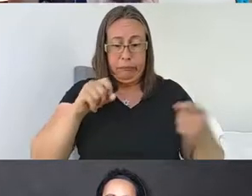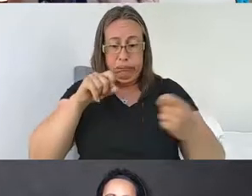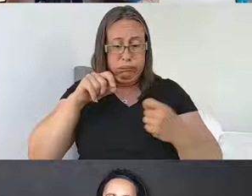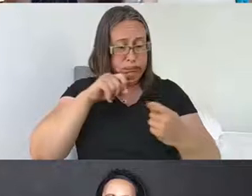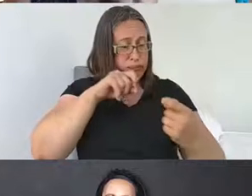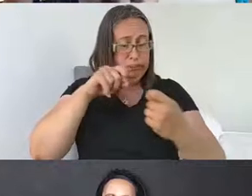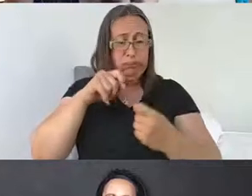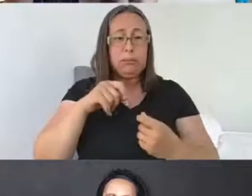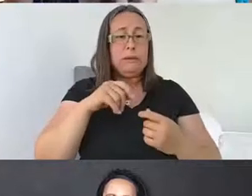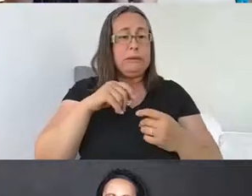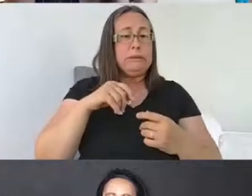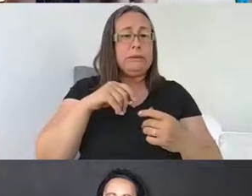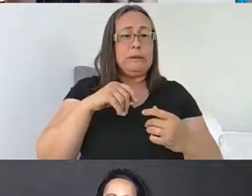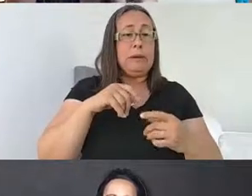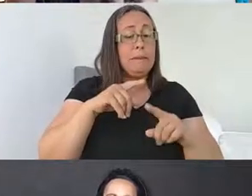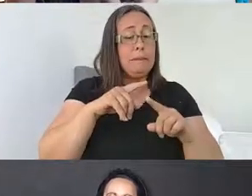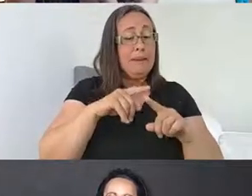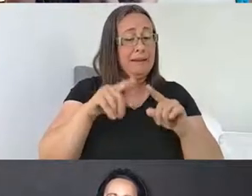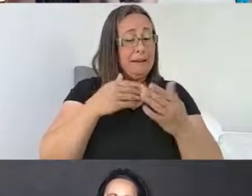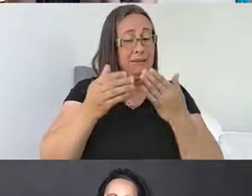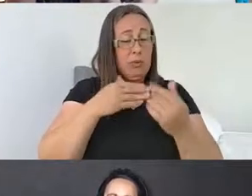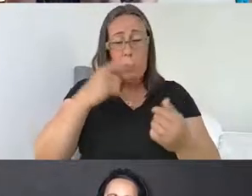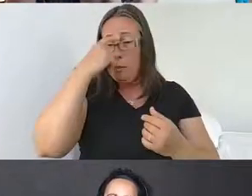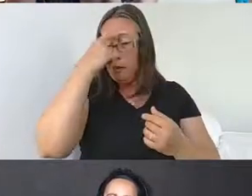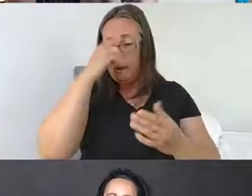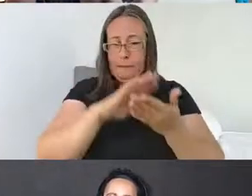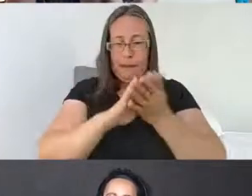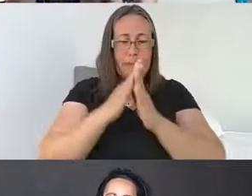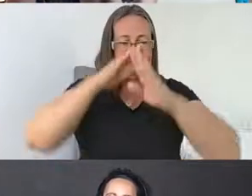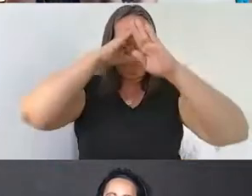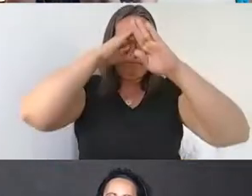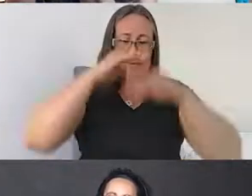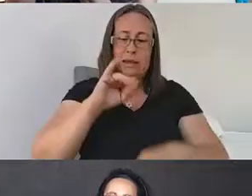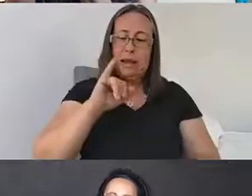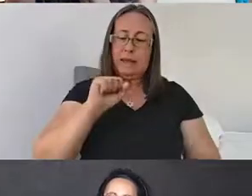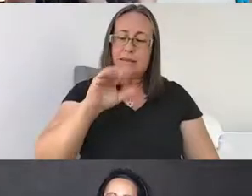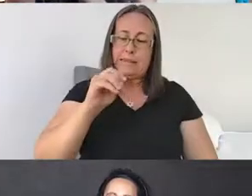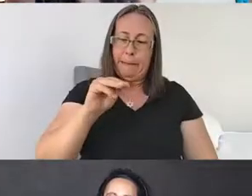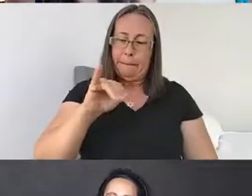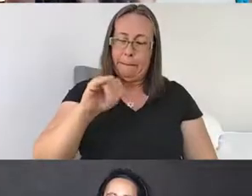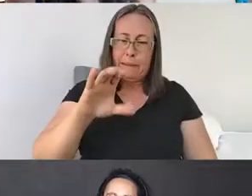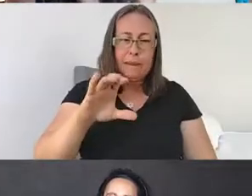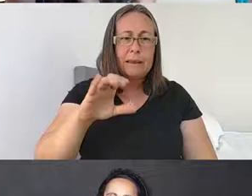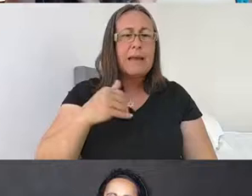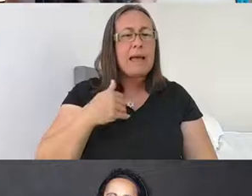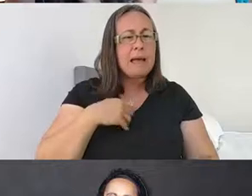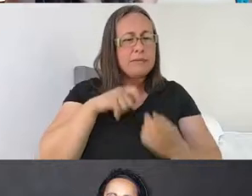though the whole brain becomes ischemic, there's really certain populations of the brain that appear to be particularly vulnerable.